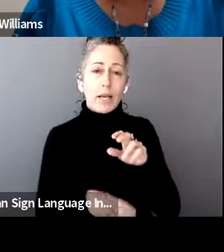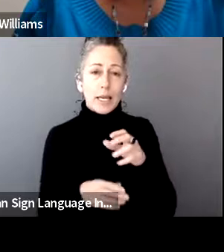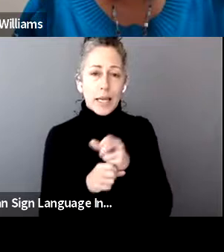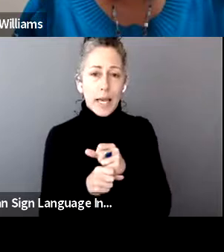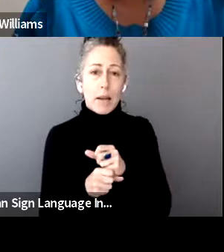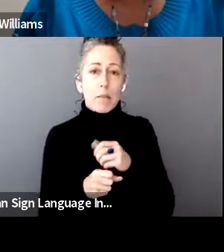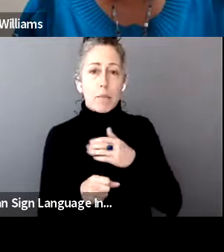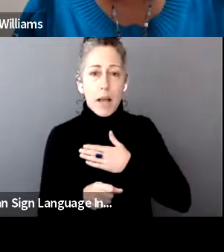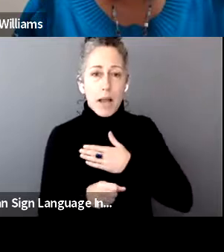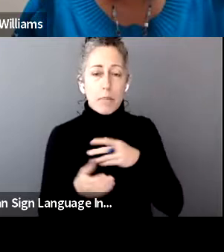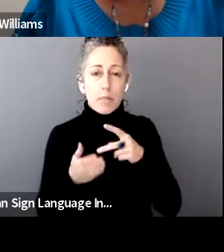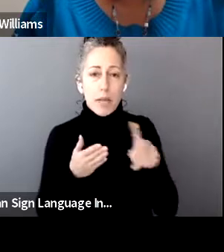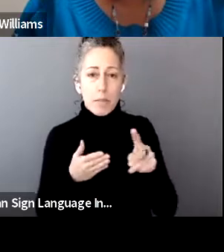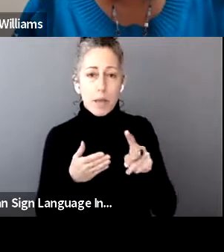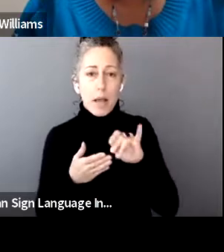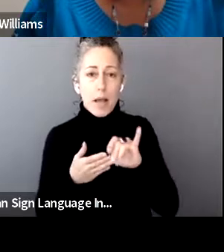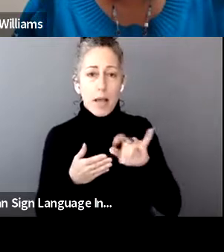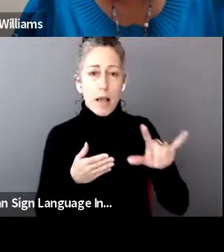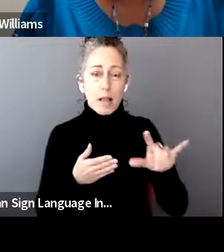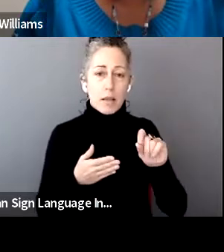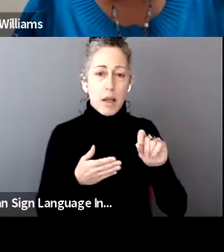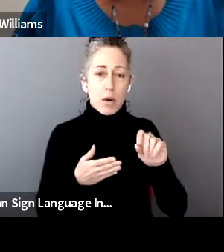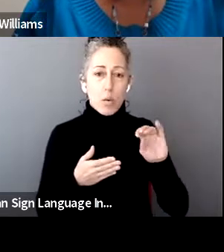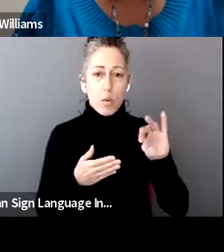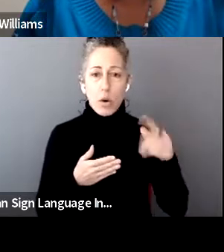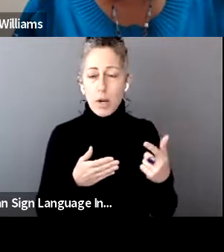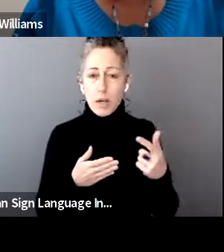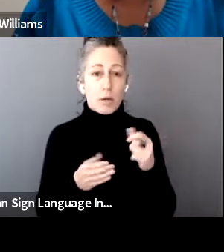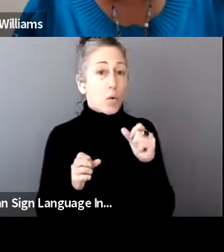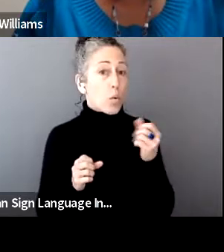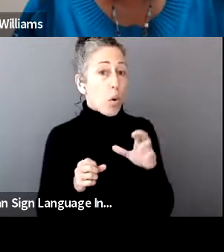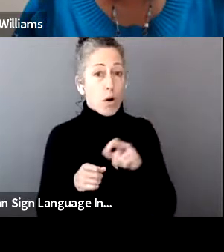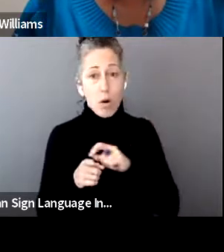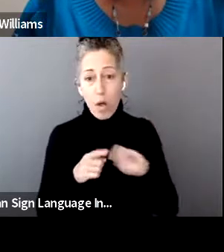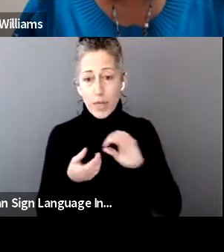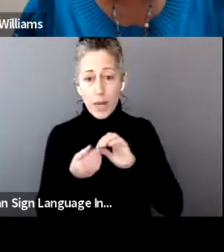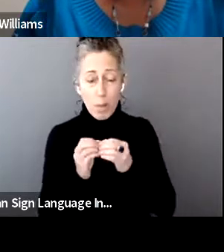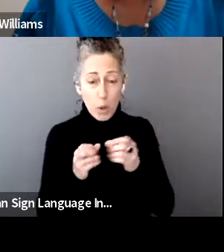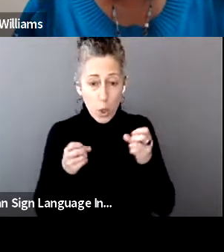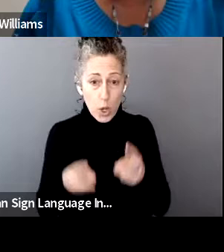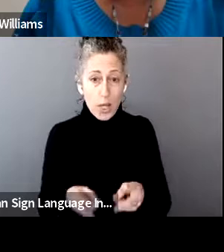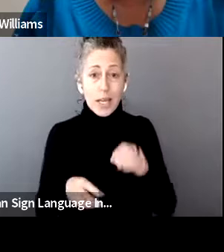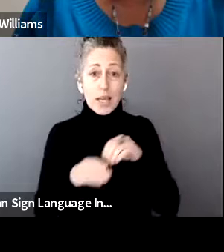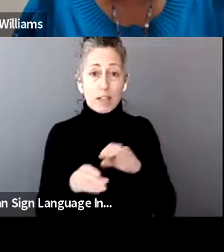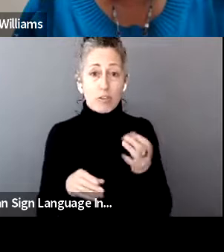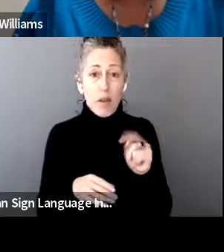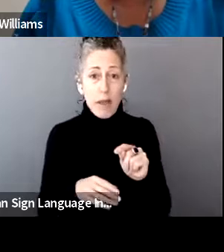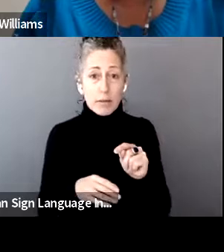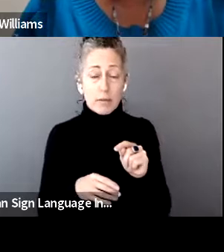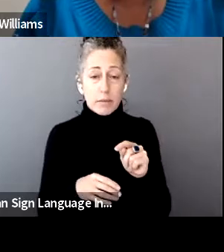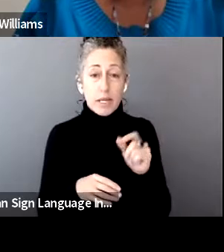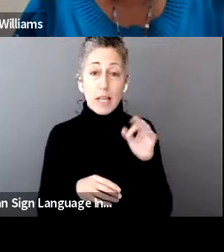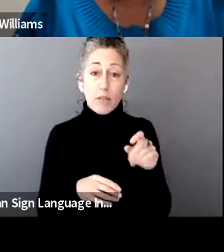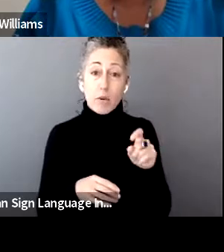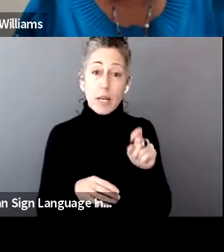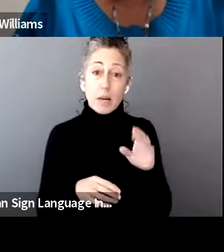our hotline 888-553-9777 and get their questions answered. And if you need